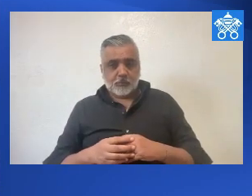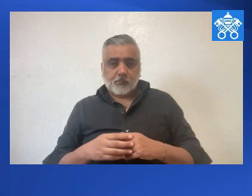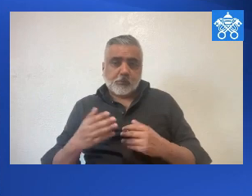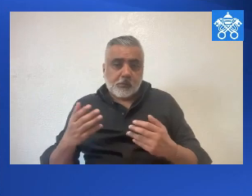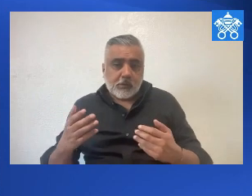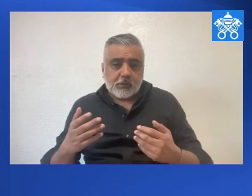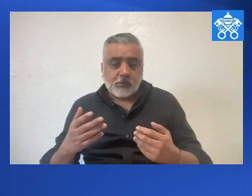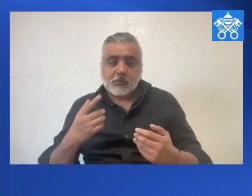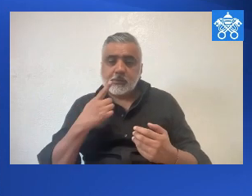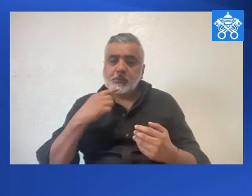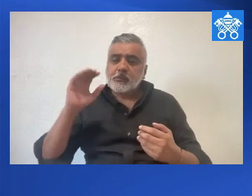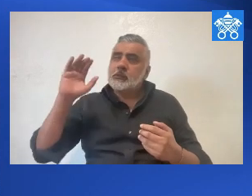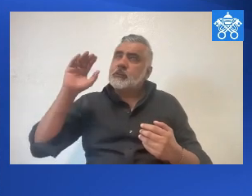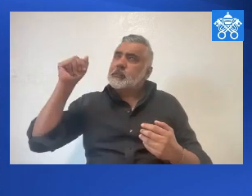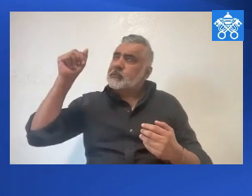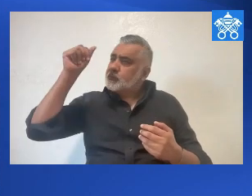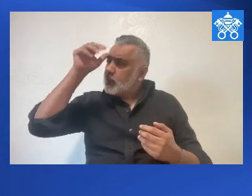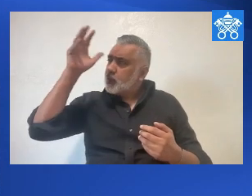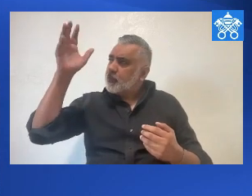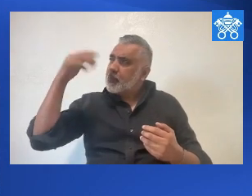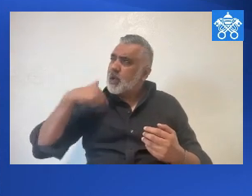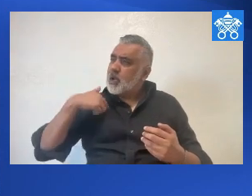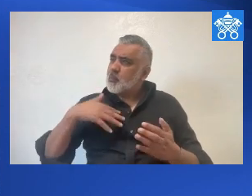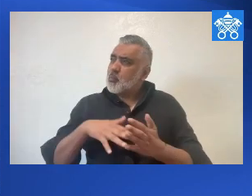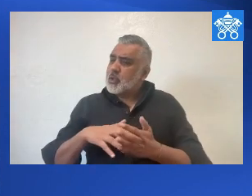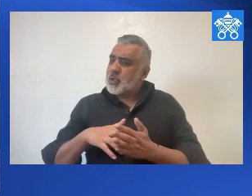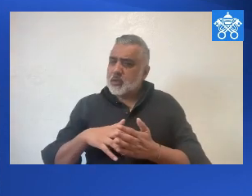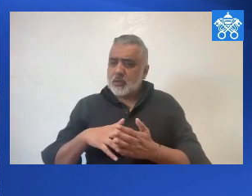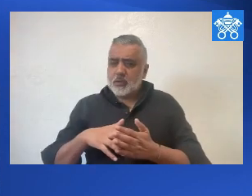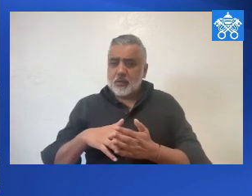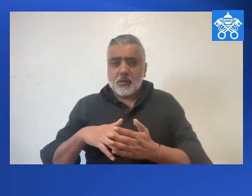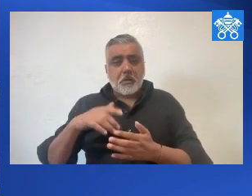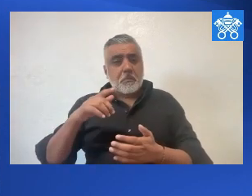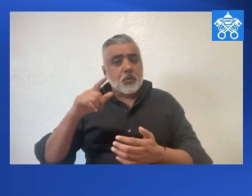we shouldn't give in to sin. But we might say, so you might say, Father, but I'm weak.